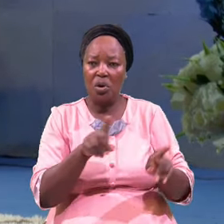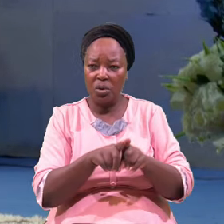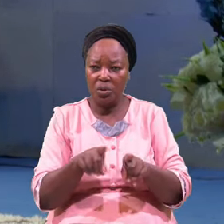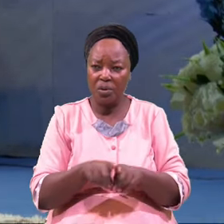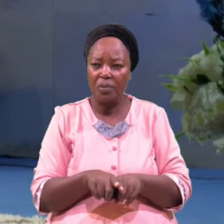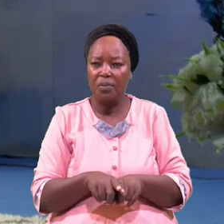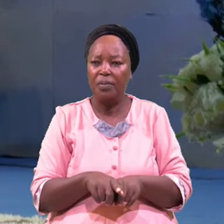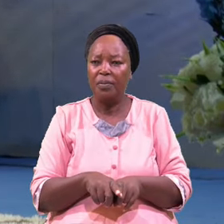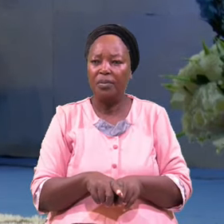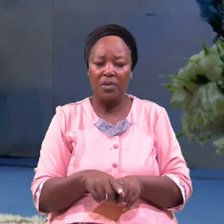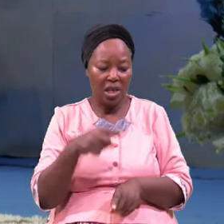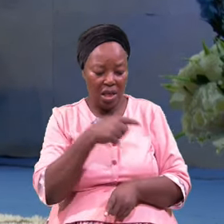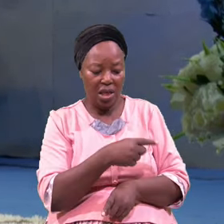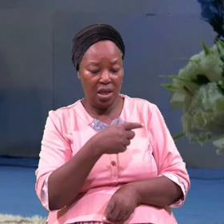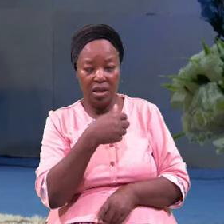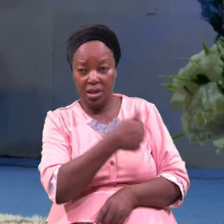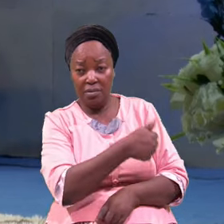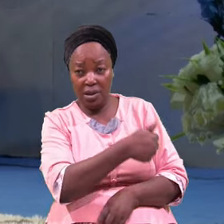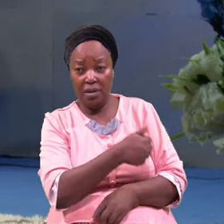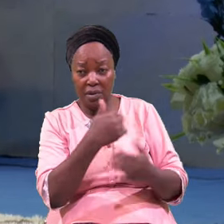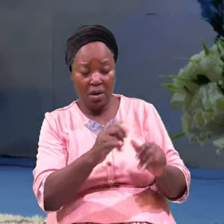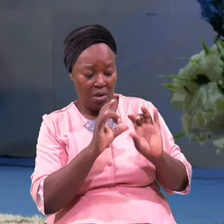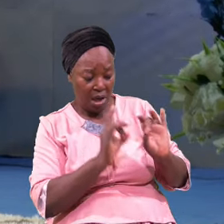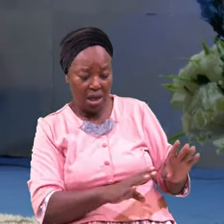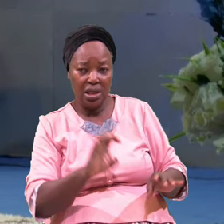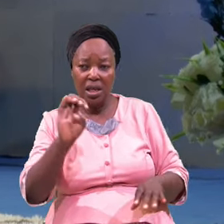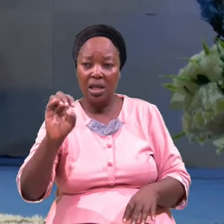He Himself Also Hated Isau